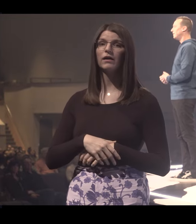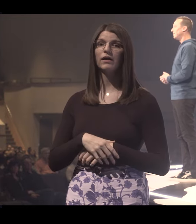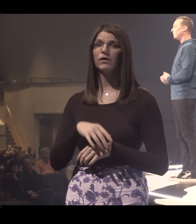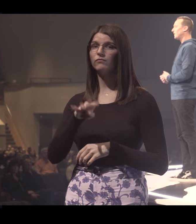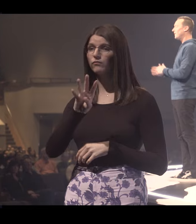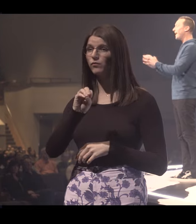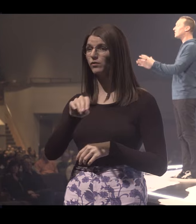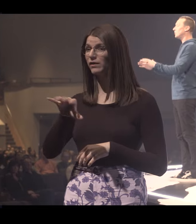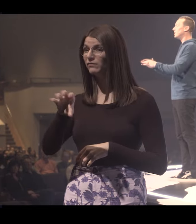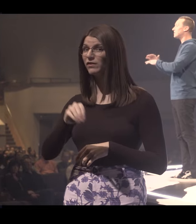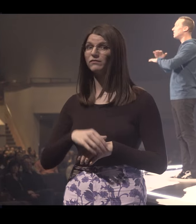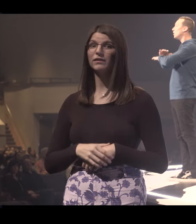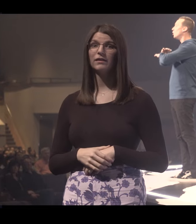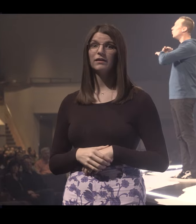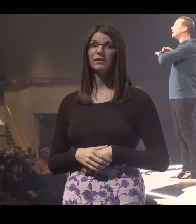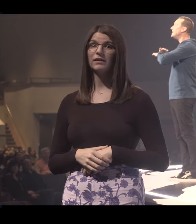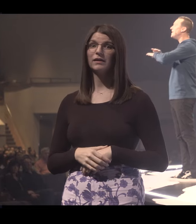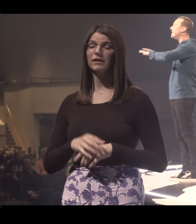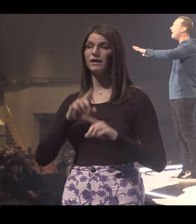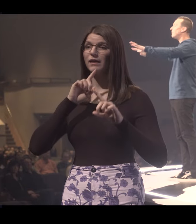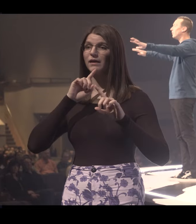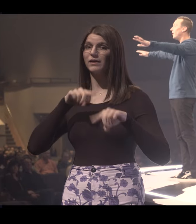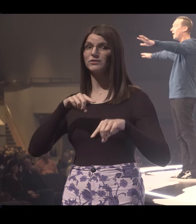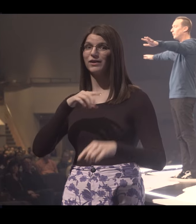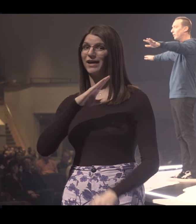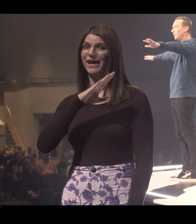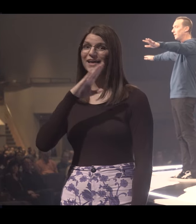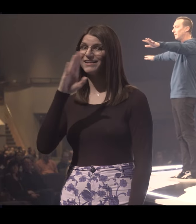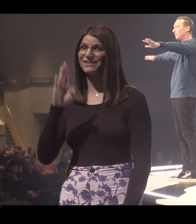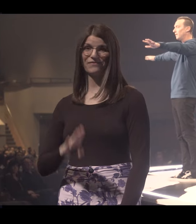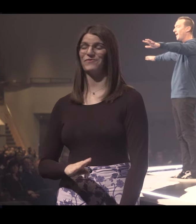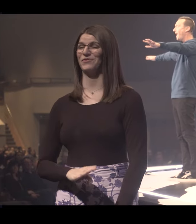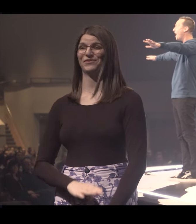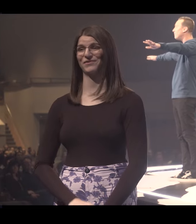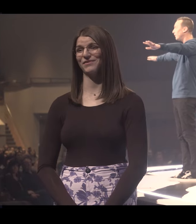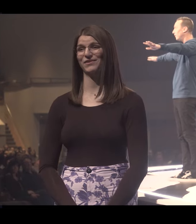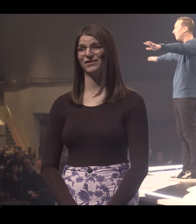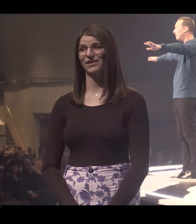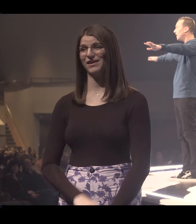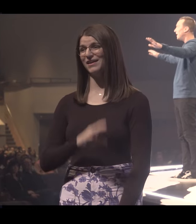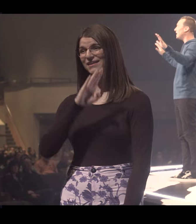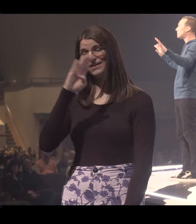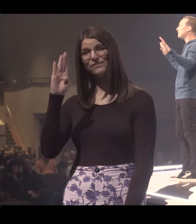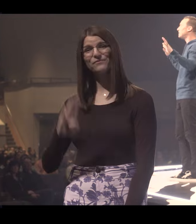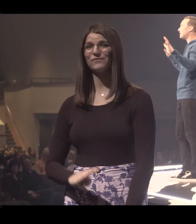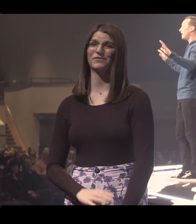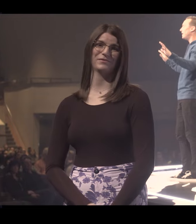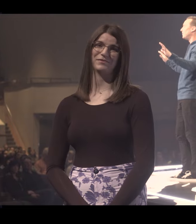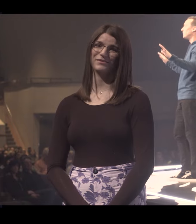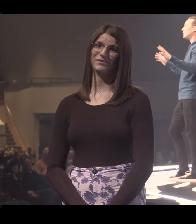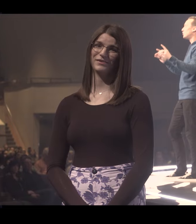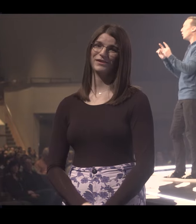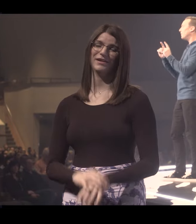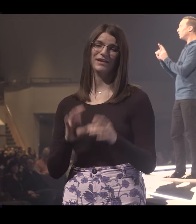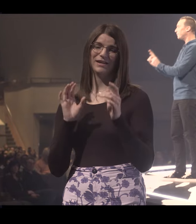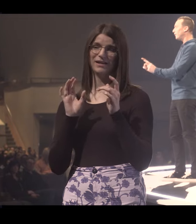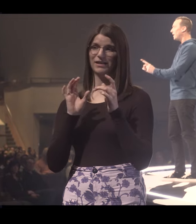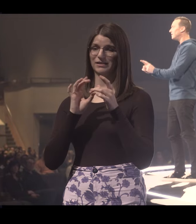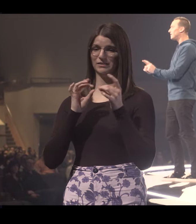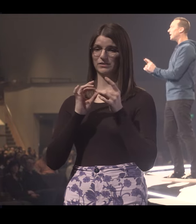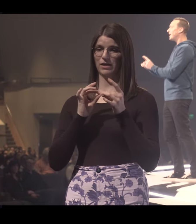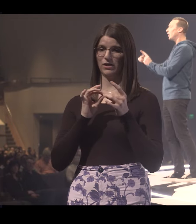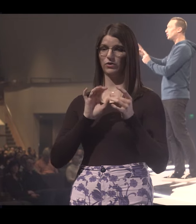40 or 50? And the answer is we never outgrow it. Ever. It's been said,